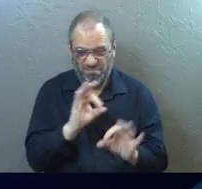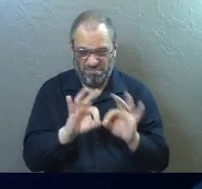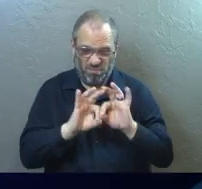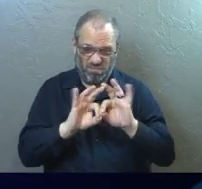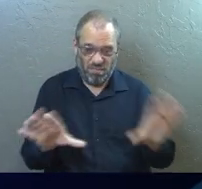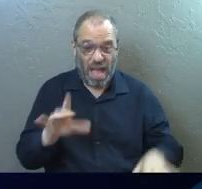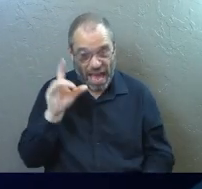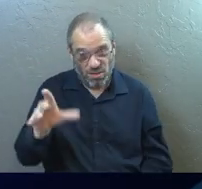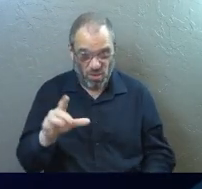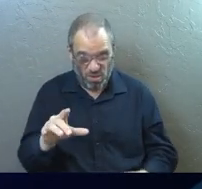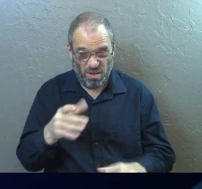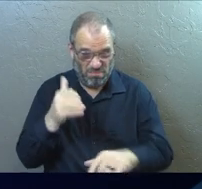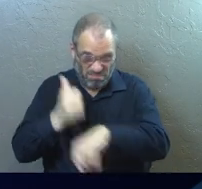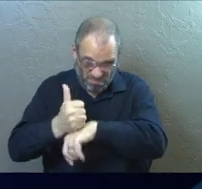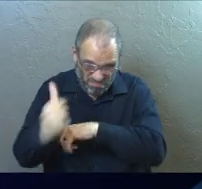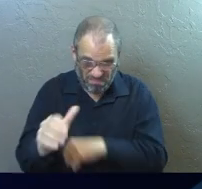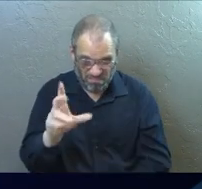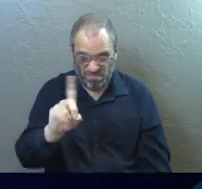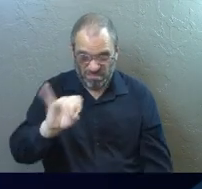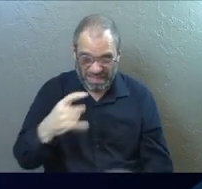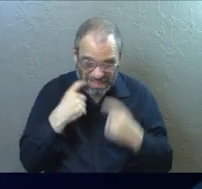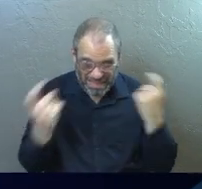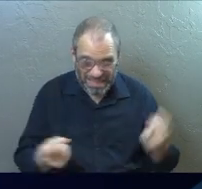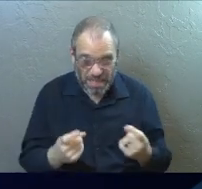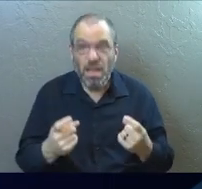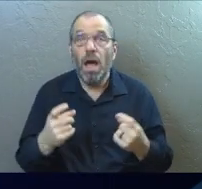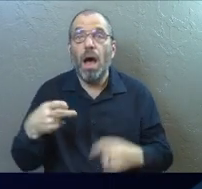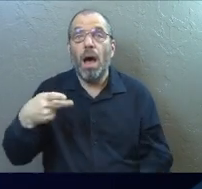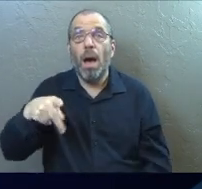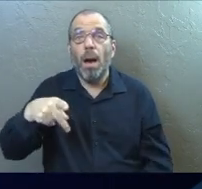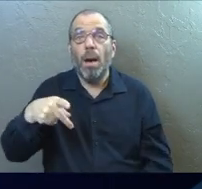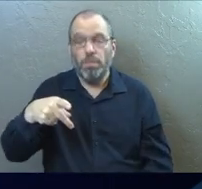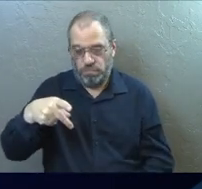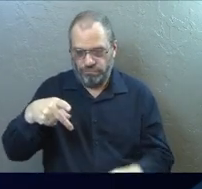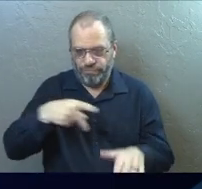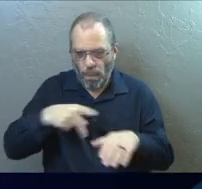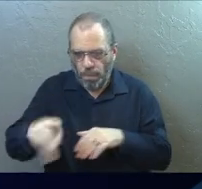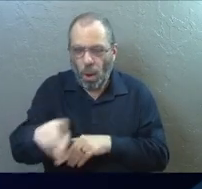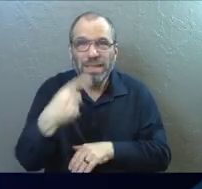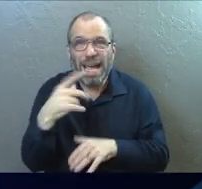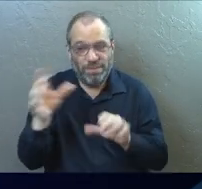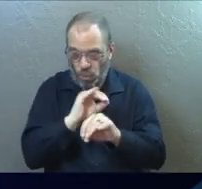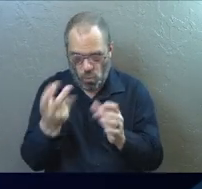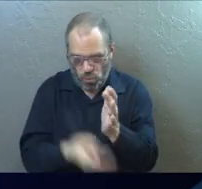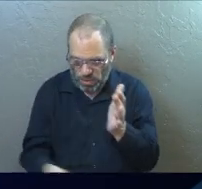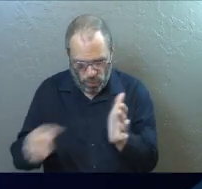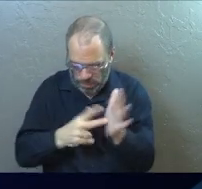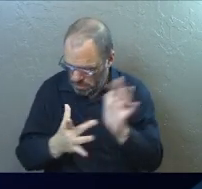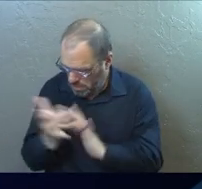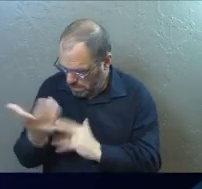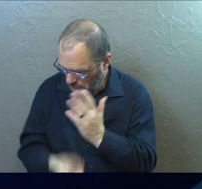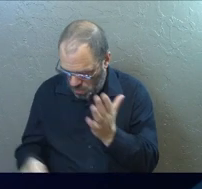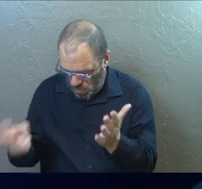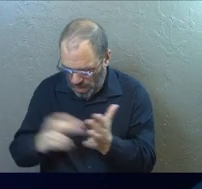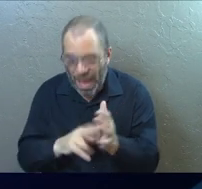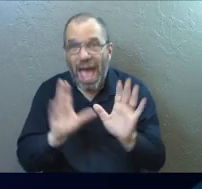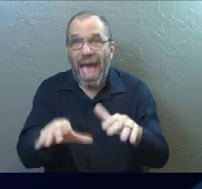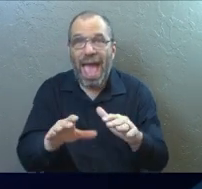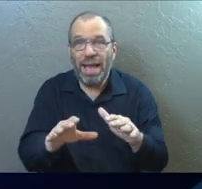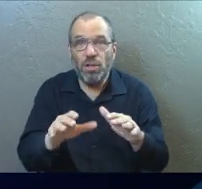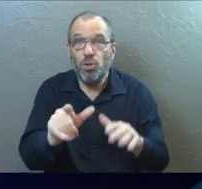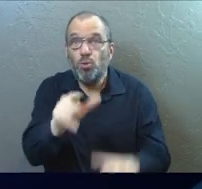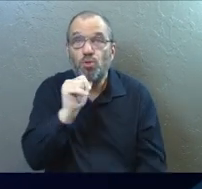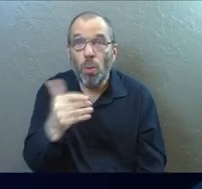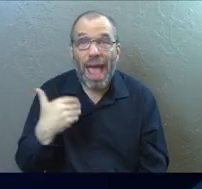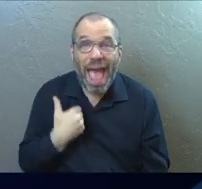and you are still guilty in your sins. Paul's flipping it. He's like, if there's no resurrection of Jesus, then here's something you